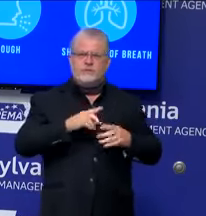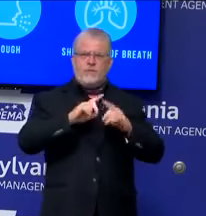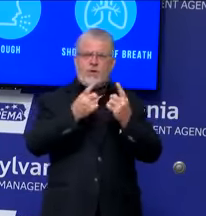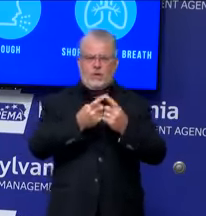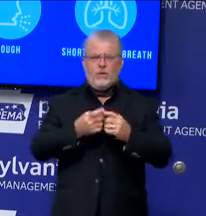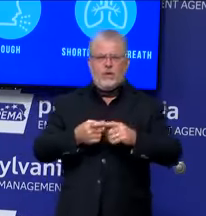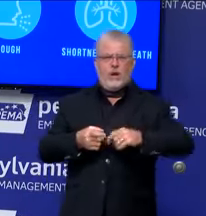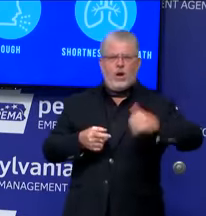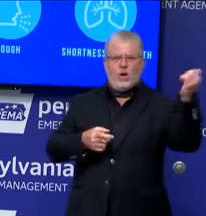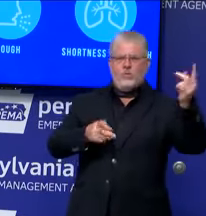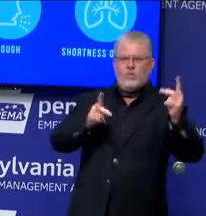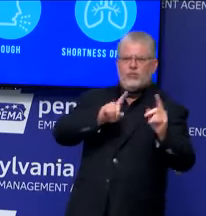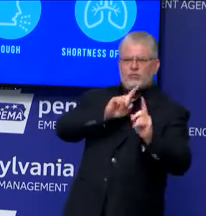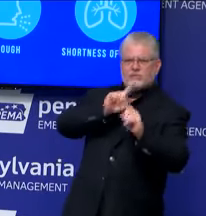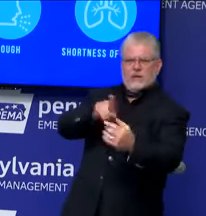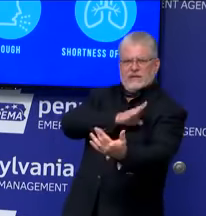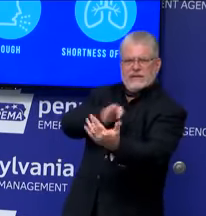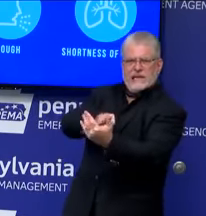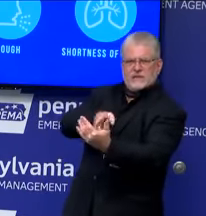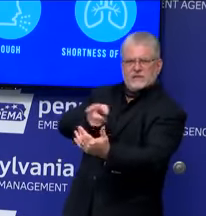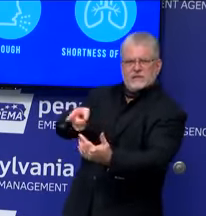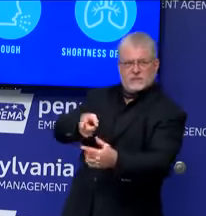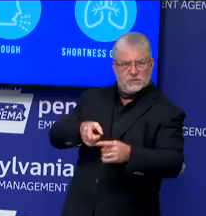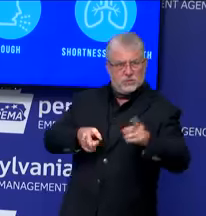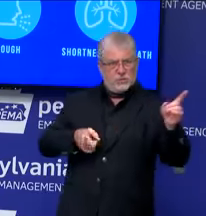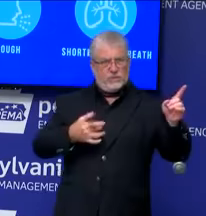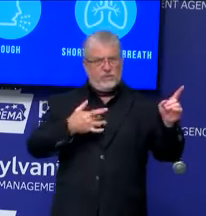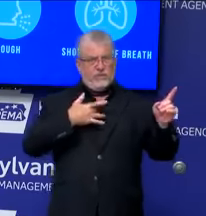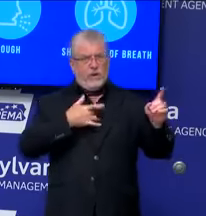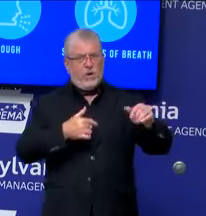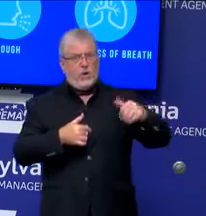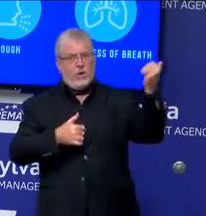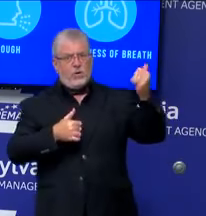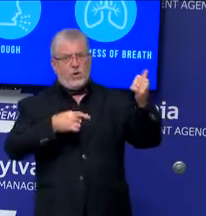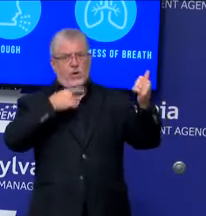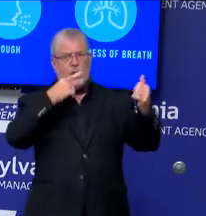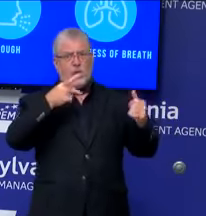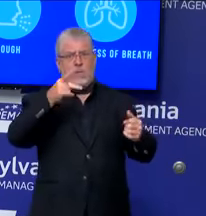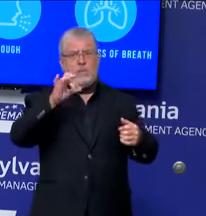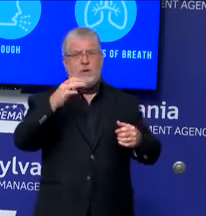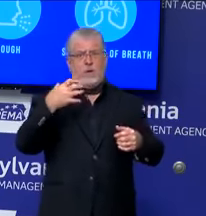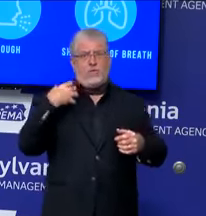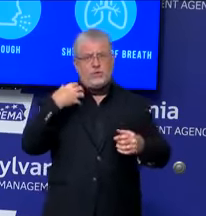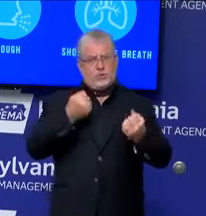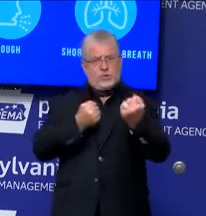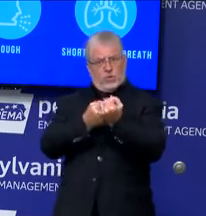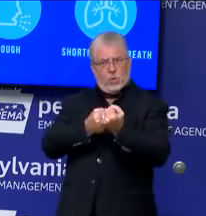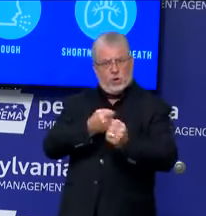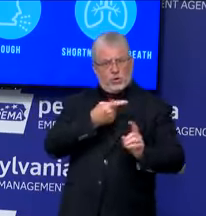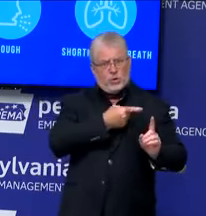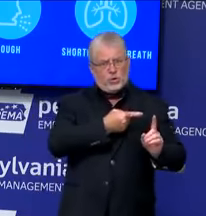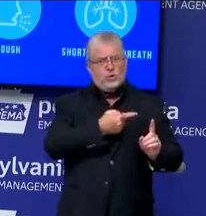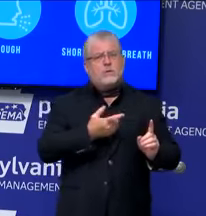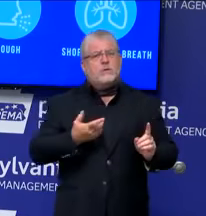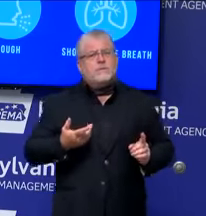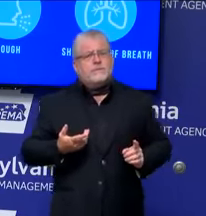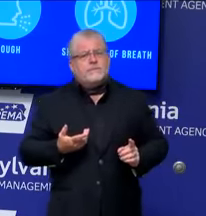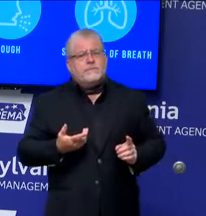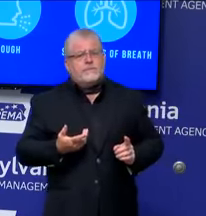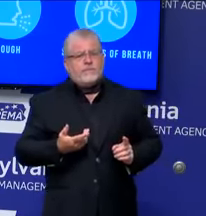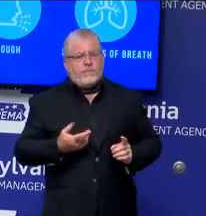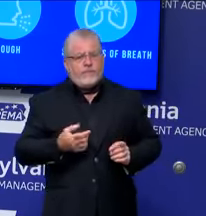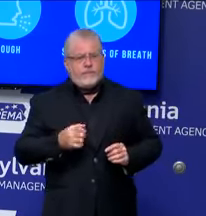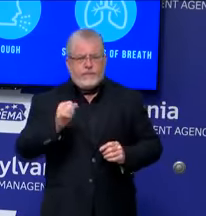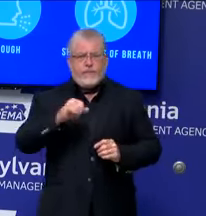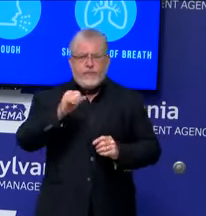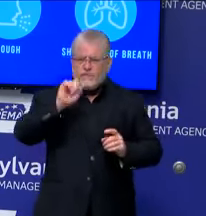feel supported by other public officials. I feel supported by the governor. And Governor Wolf is the strongest, best ally we